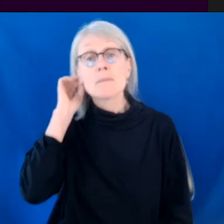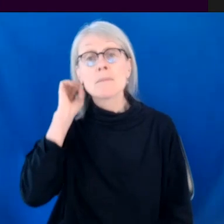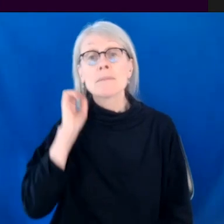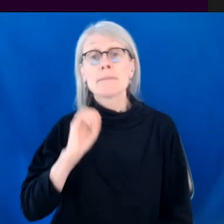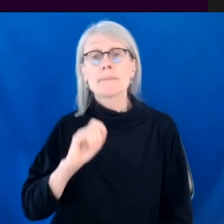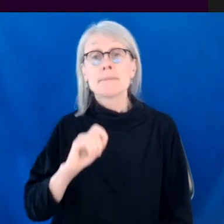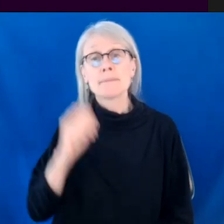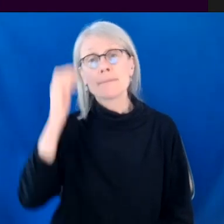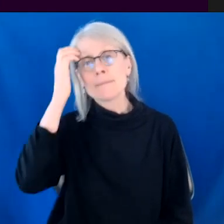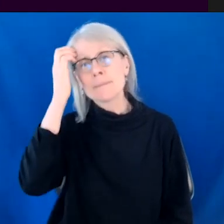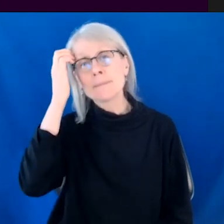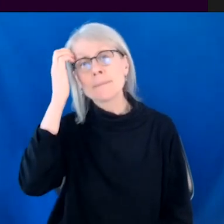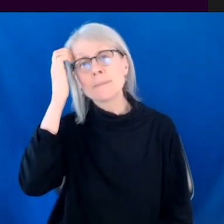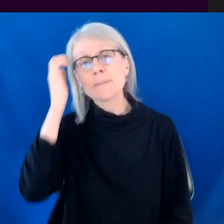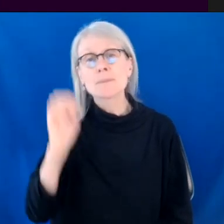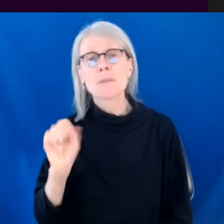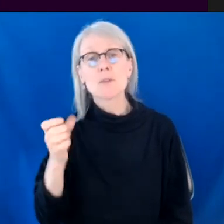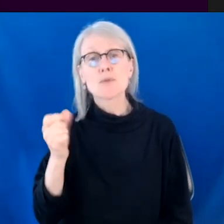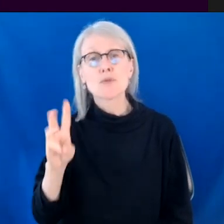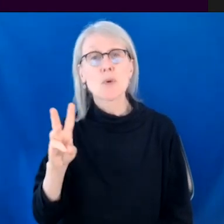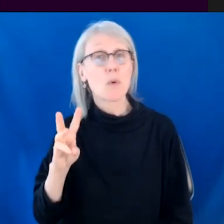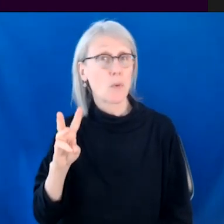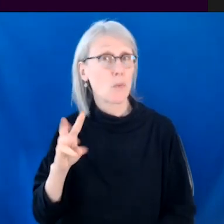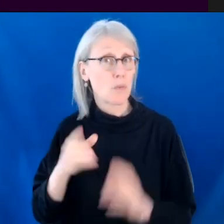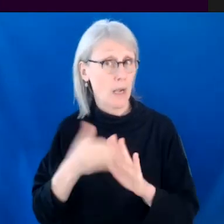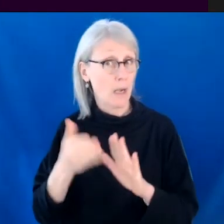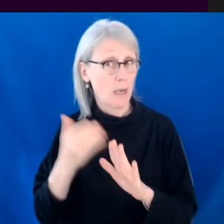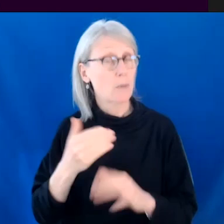particular qualities you look for when staffing your writer's room?